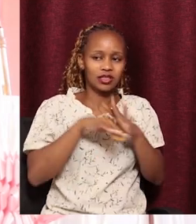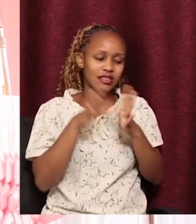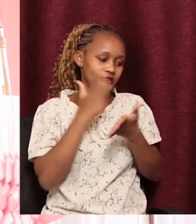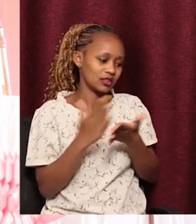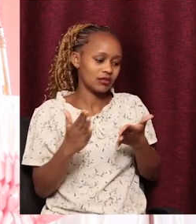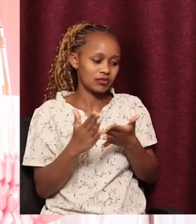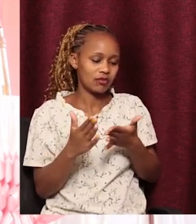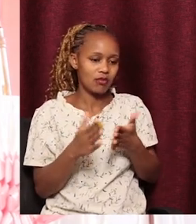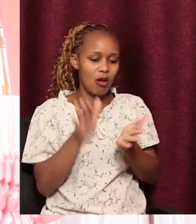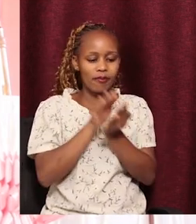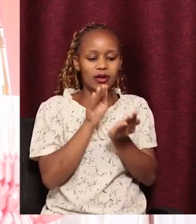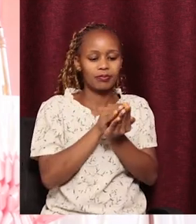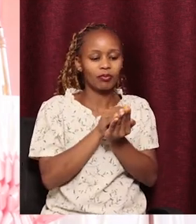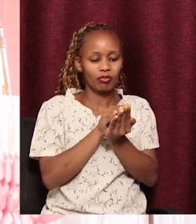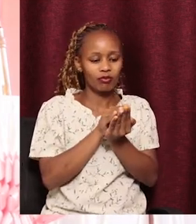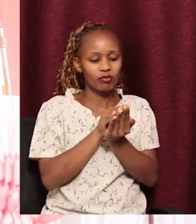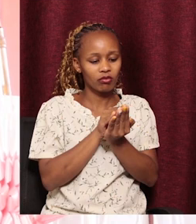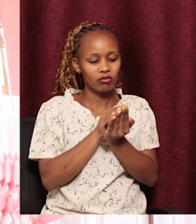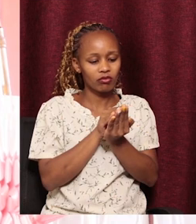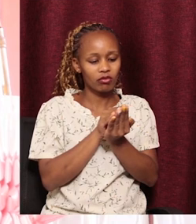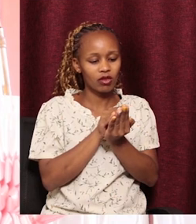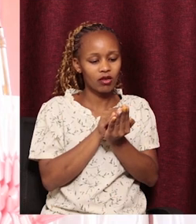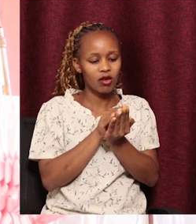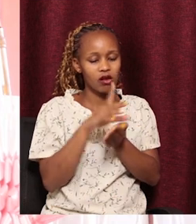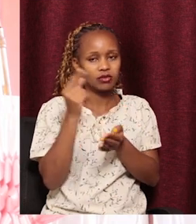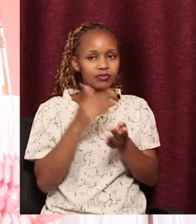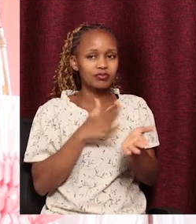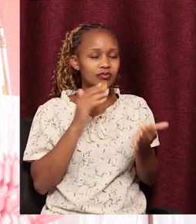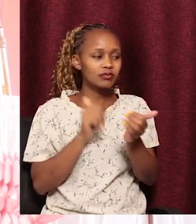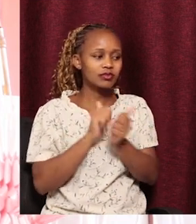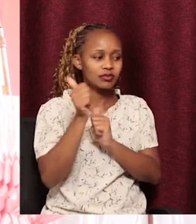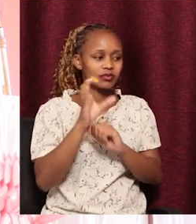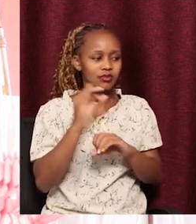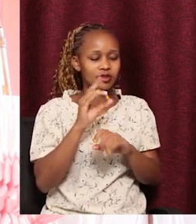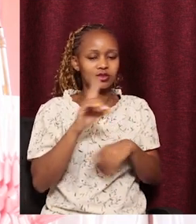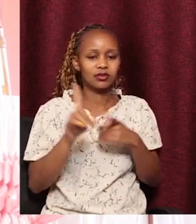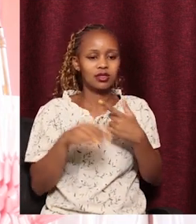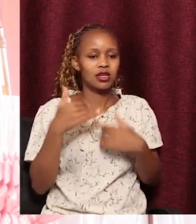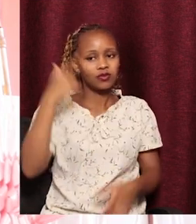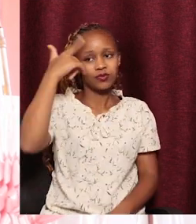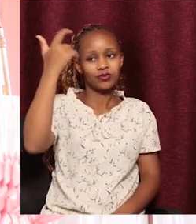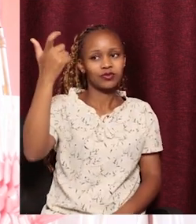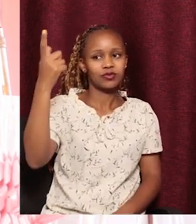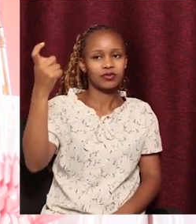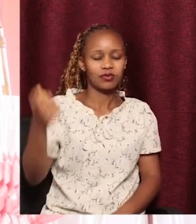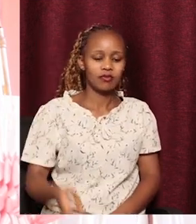bank. And they never went through. And then when you had a dream,